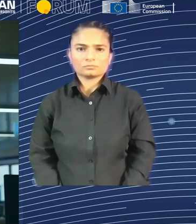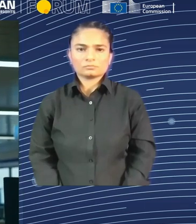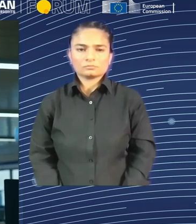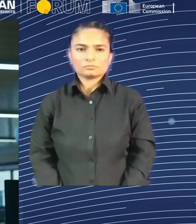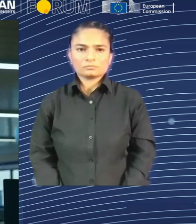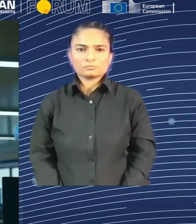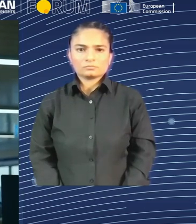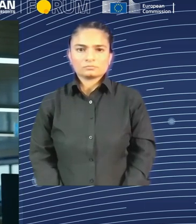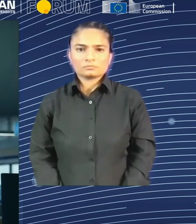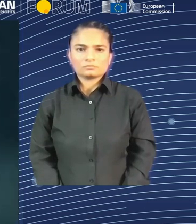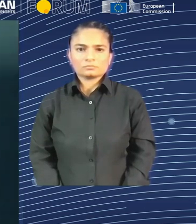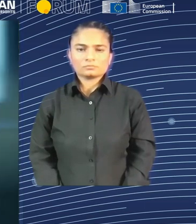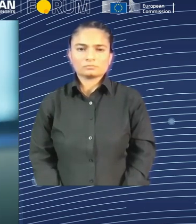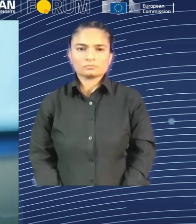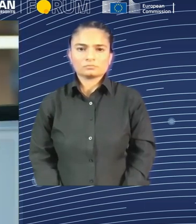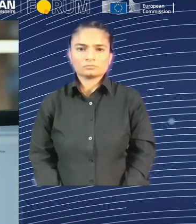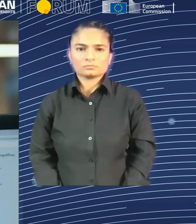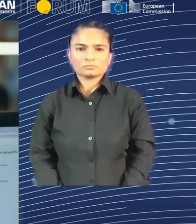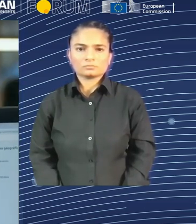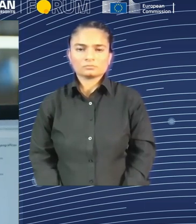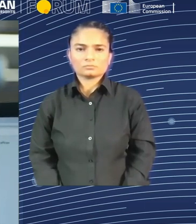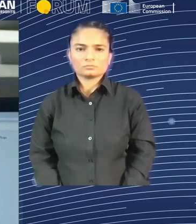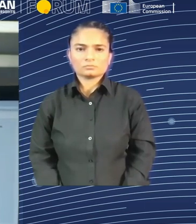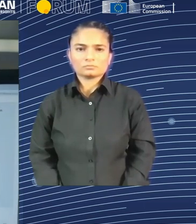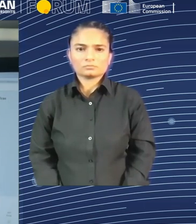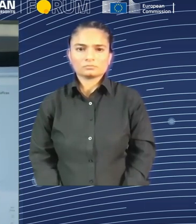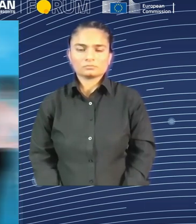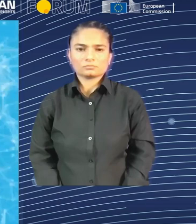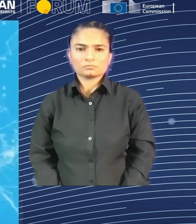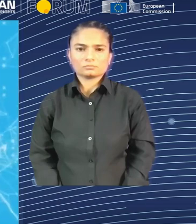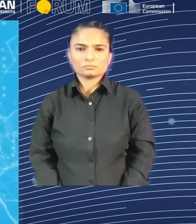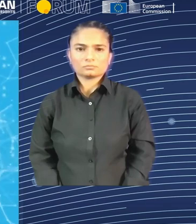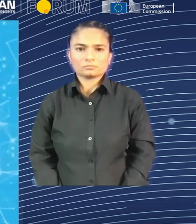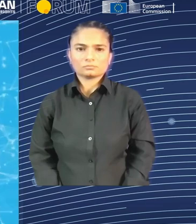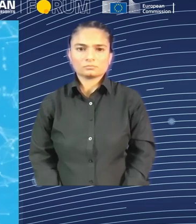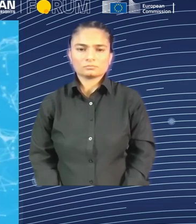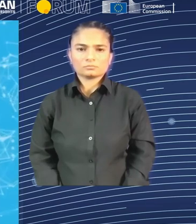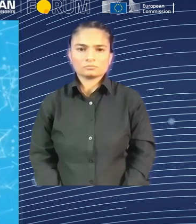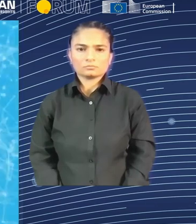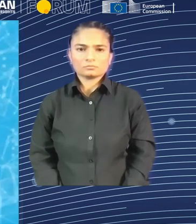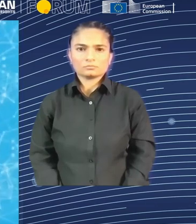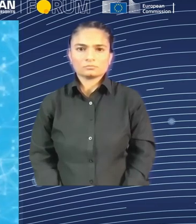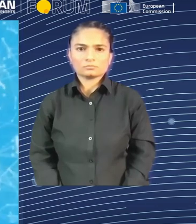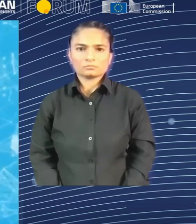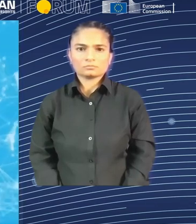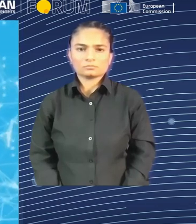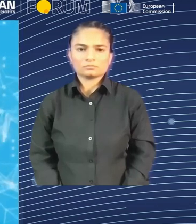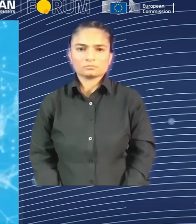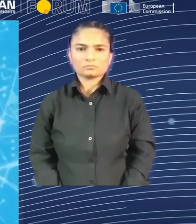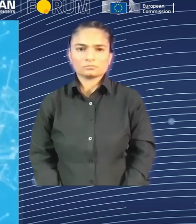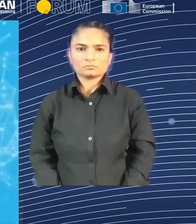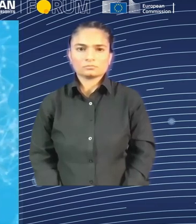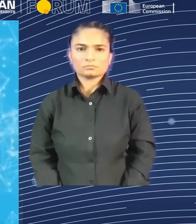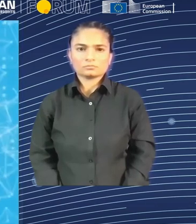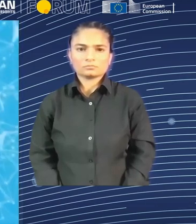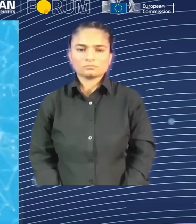Second phase, training and occupational recommendations based on the applicant's profile, mathematical analysis and in accordance with the